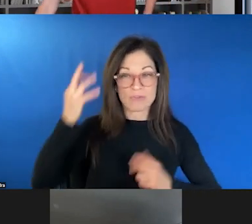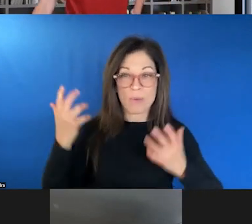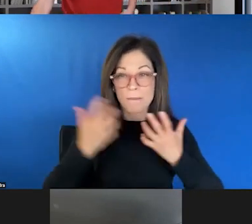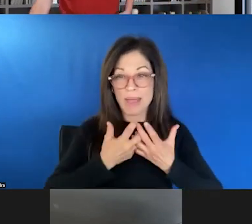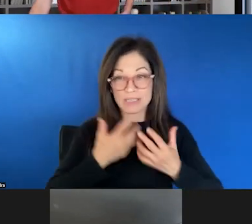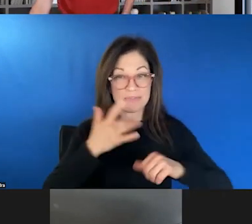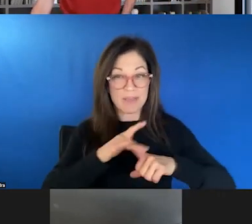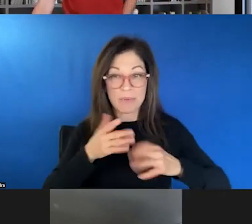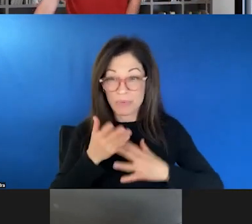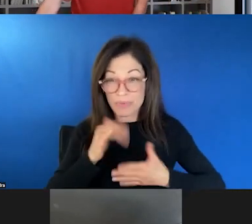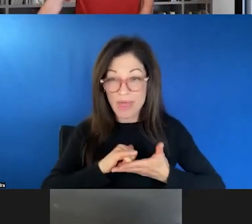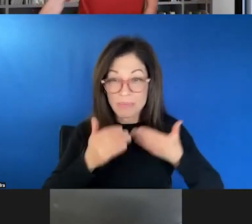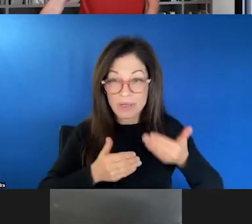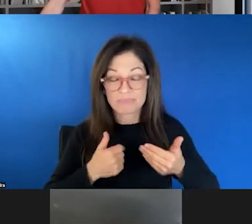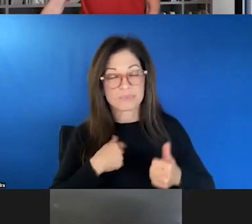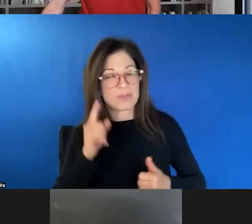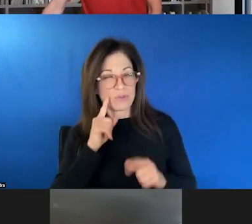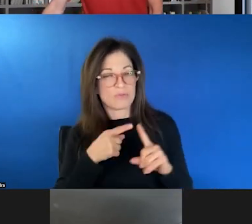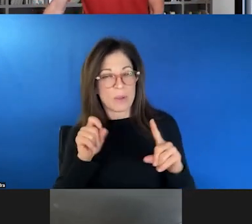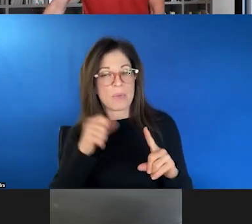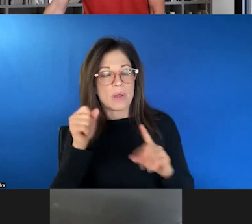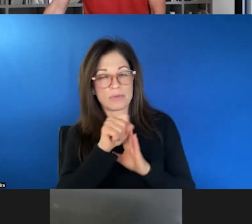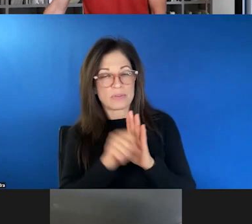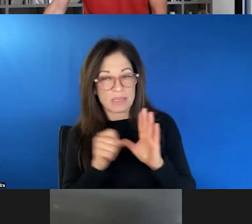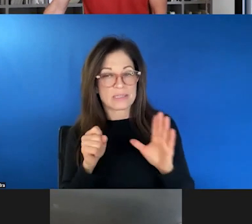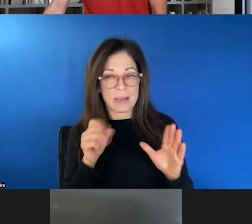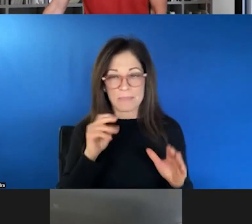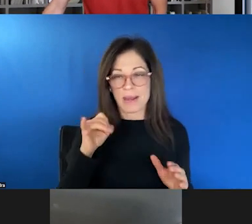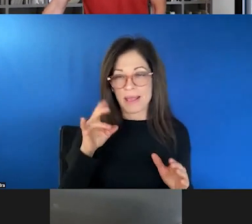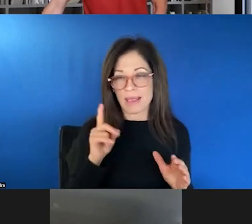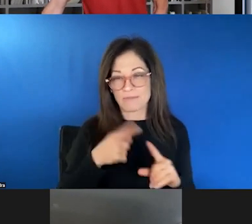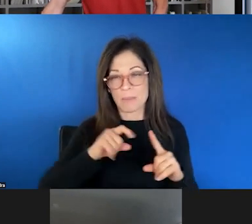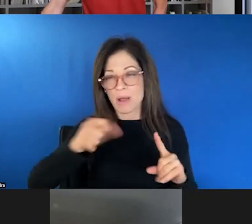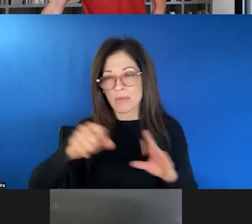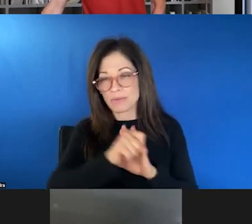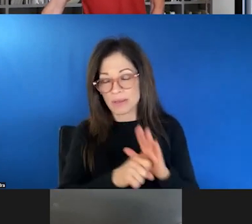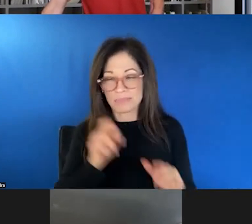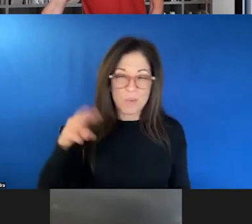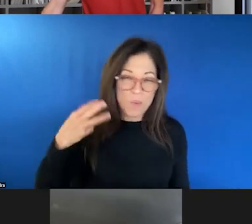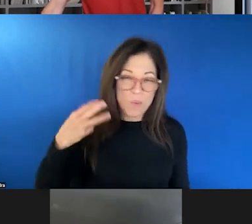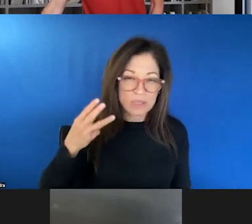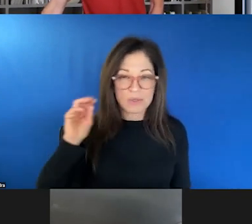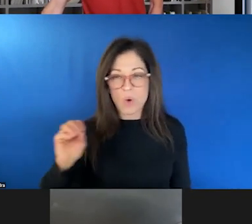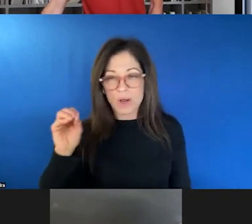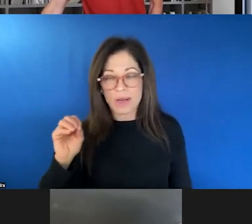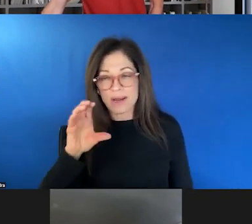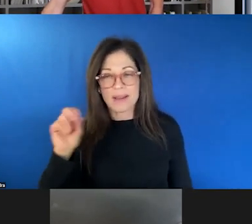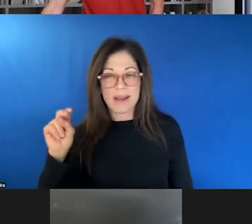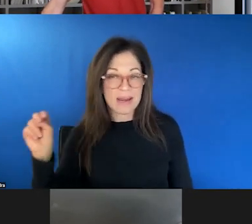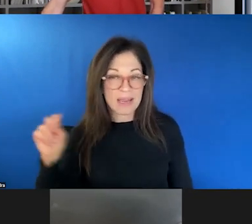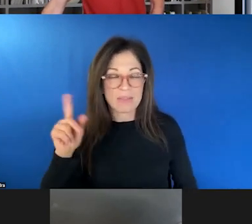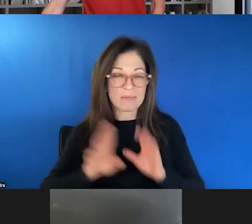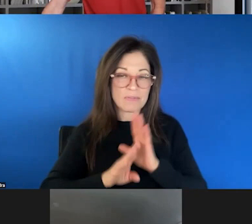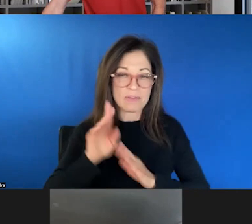You know, we've, heard from other States and these Medicaid upfront segments from Washington, Oregon, Connecticut, where they've developed specific